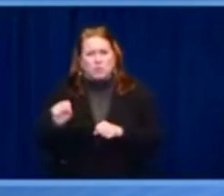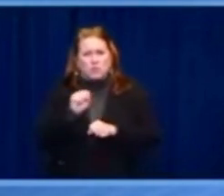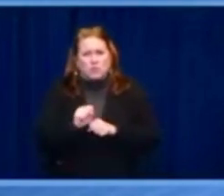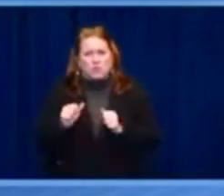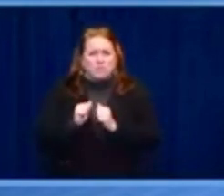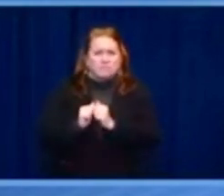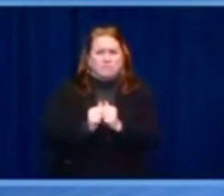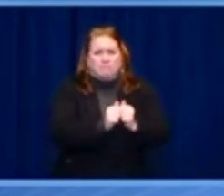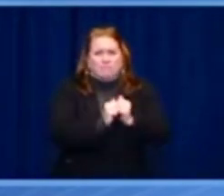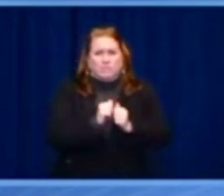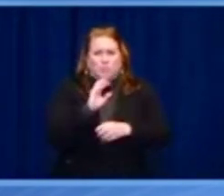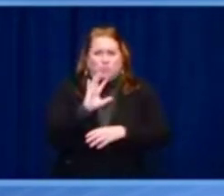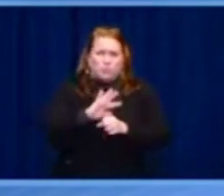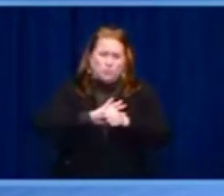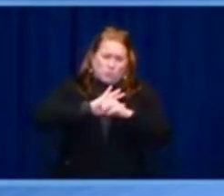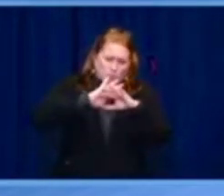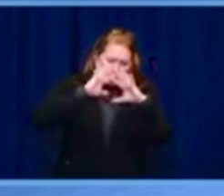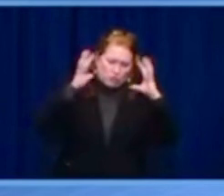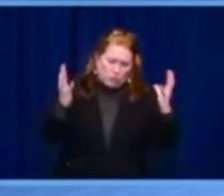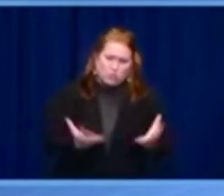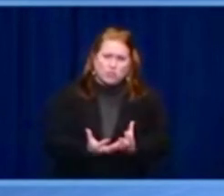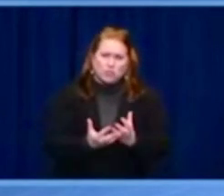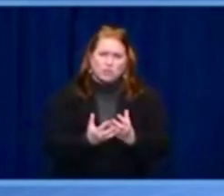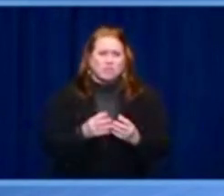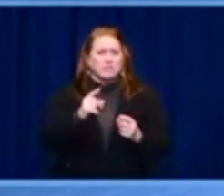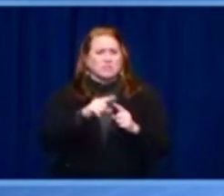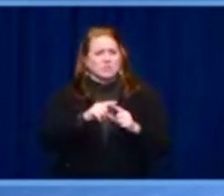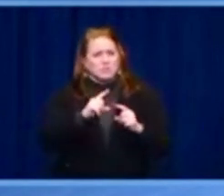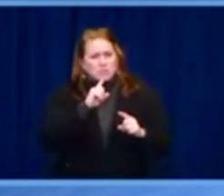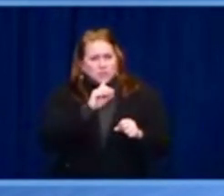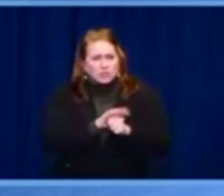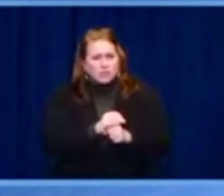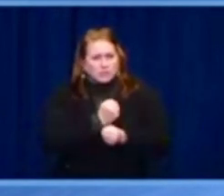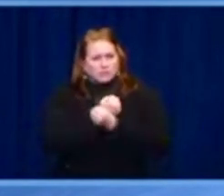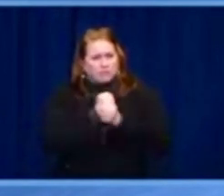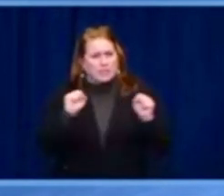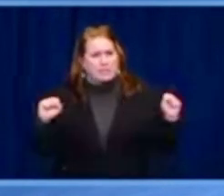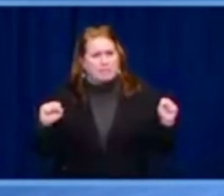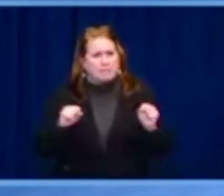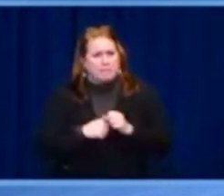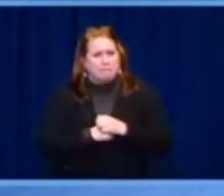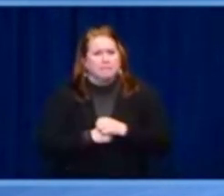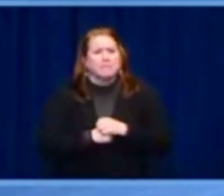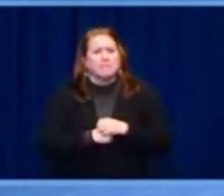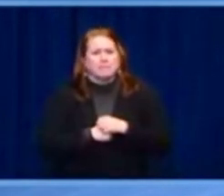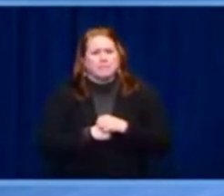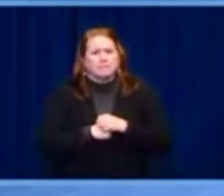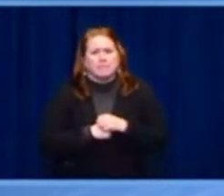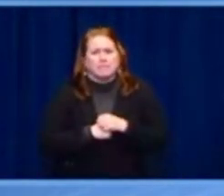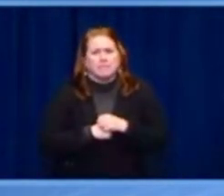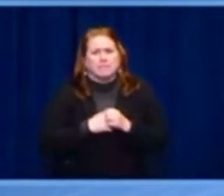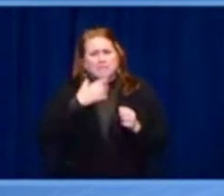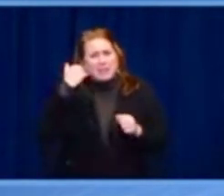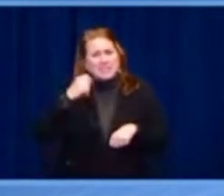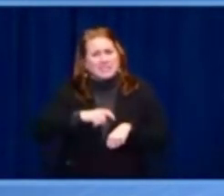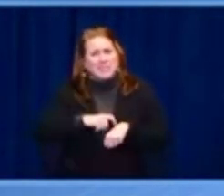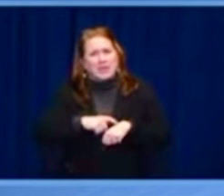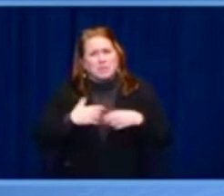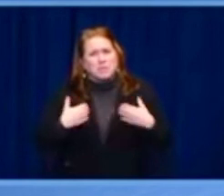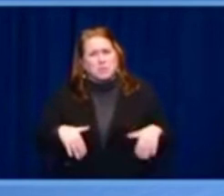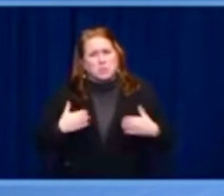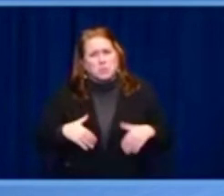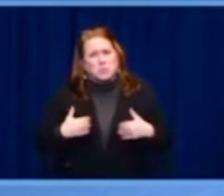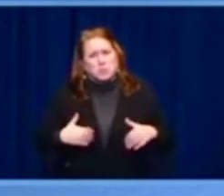life experience that freedom cannot be taken for granted. Most people can only